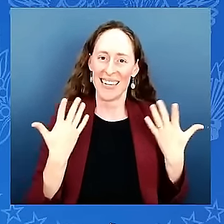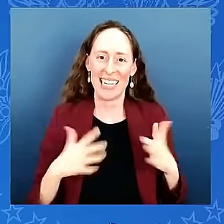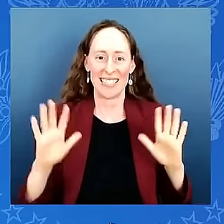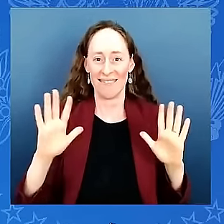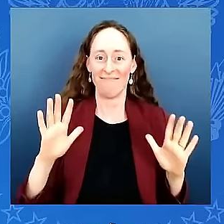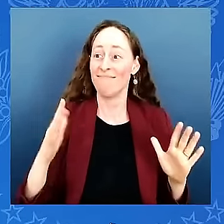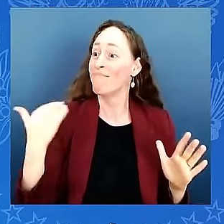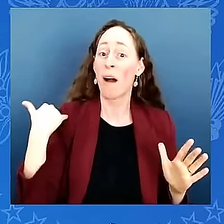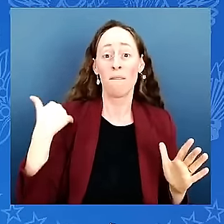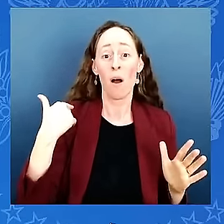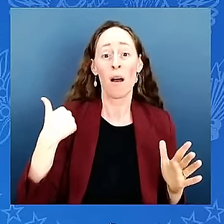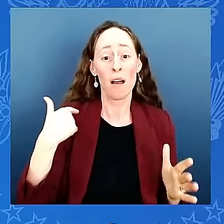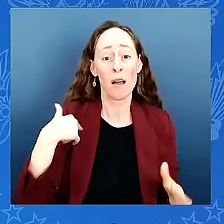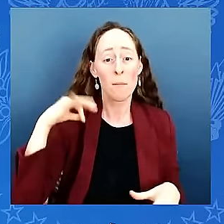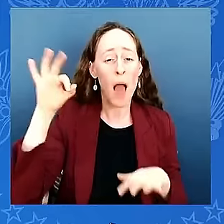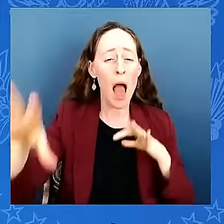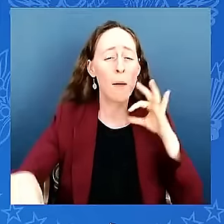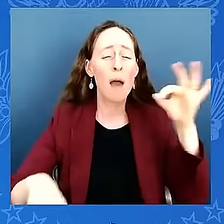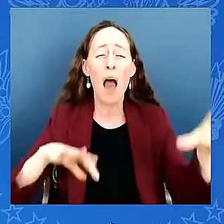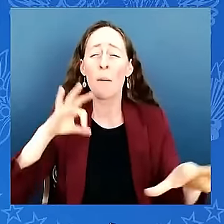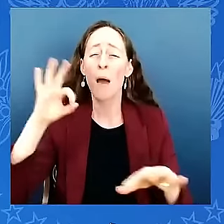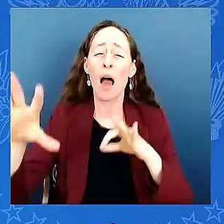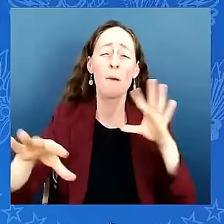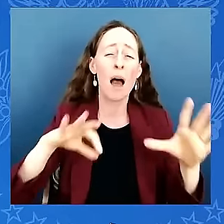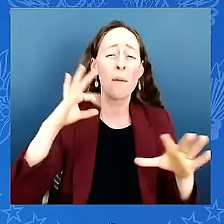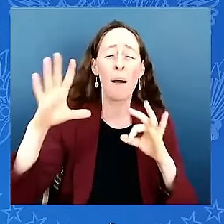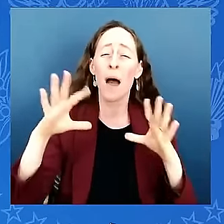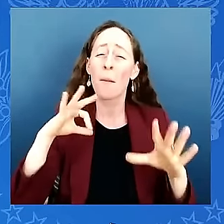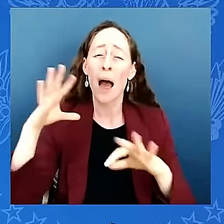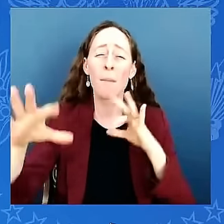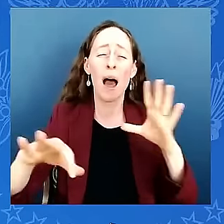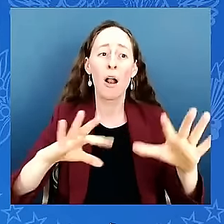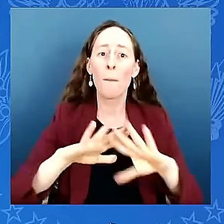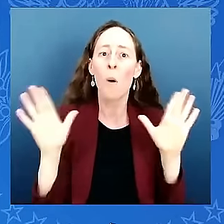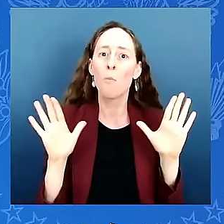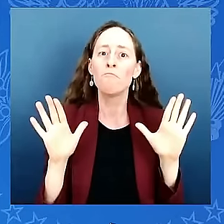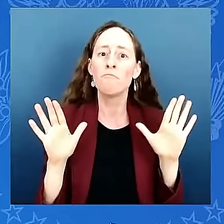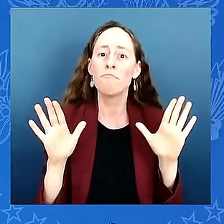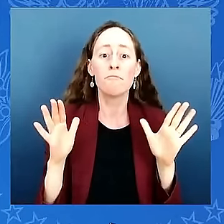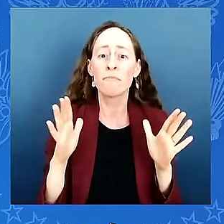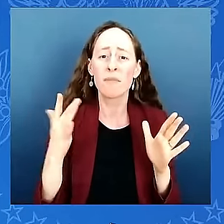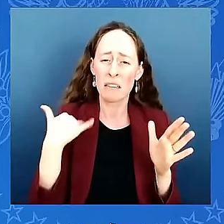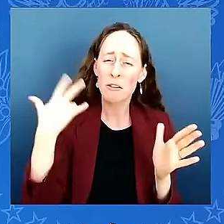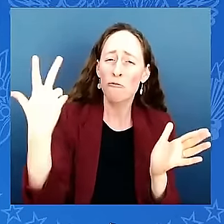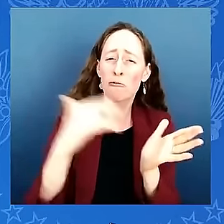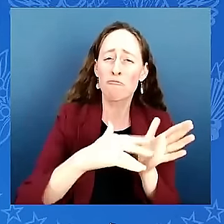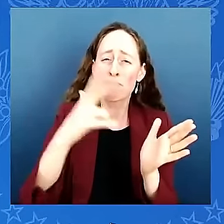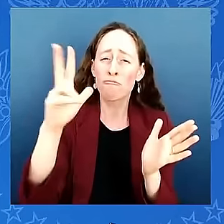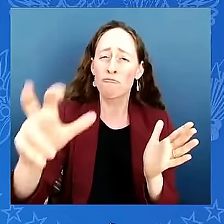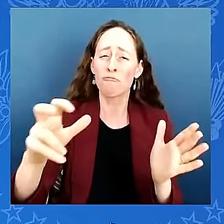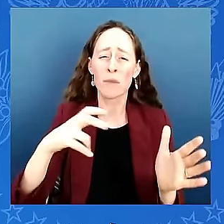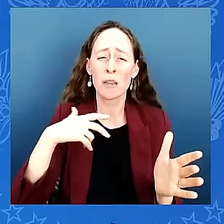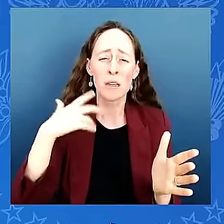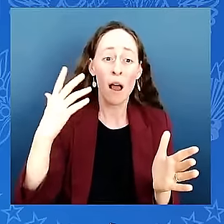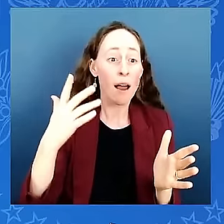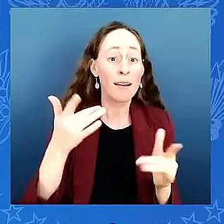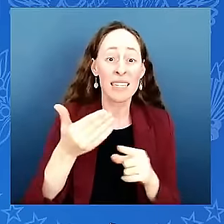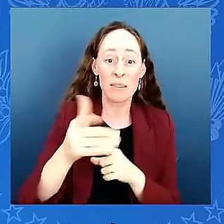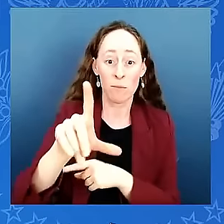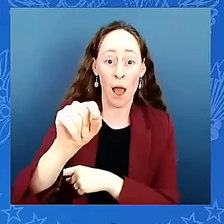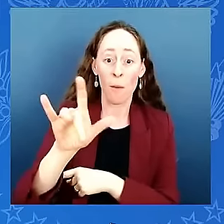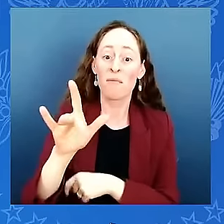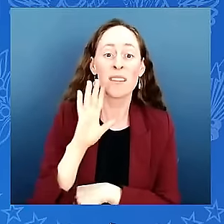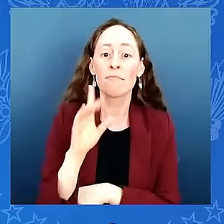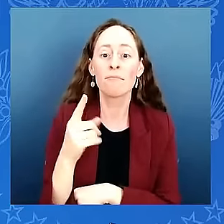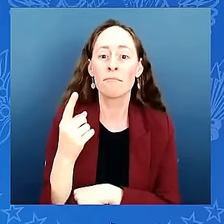going to be my total for the year in 2025 that caps drops to two thousand dollars and i won't have to come up with tens